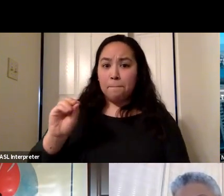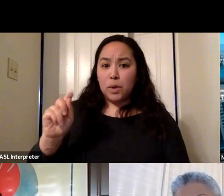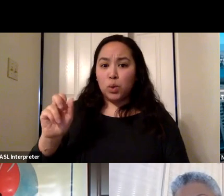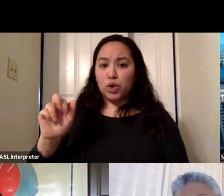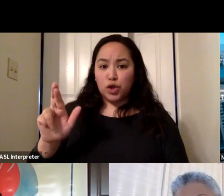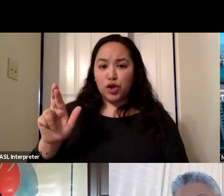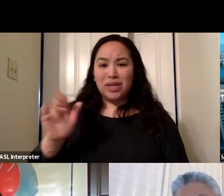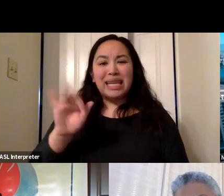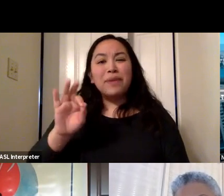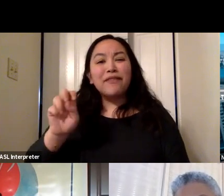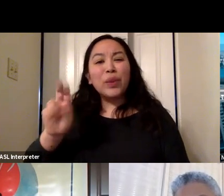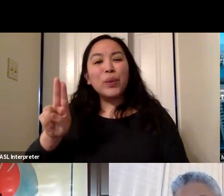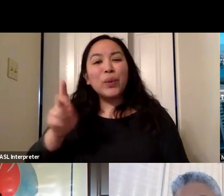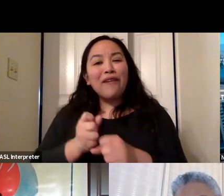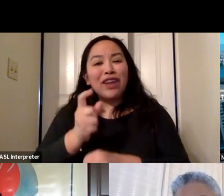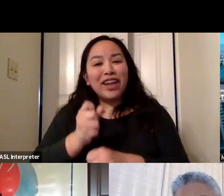every year?